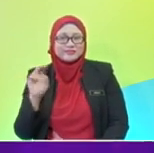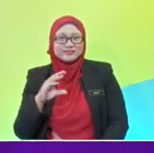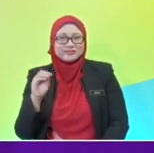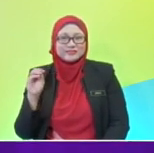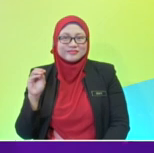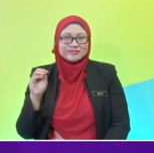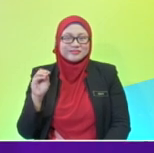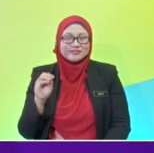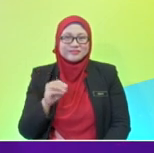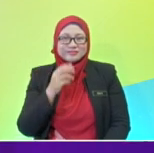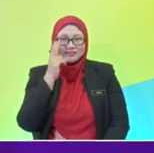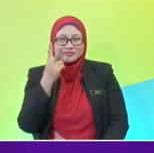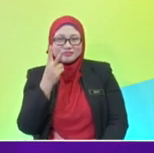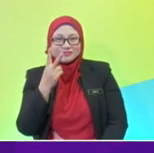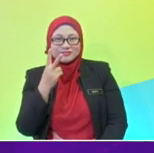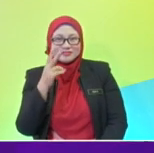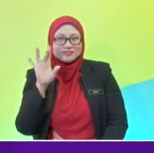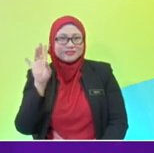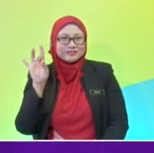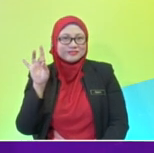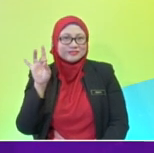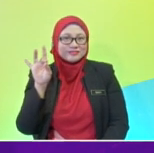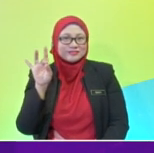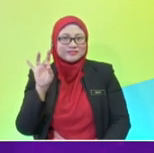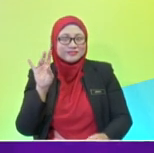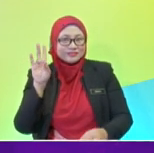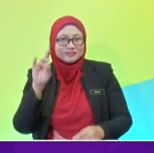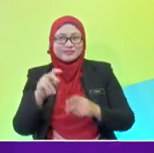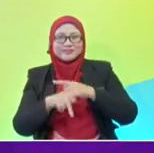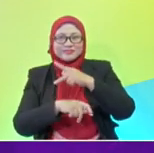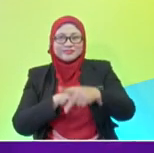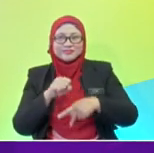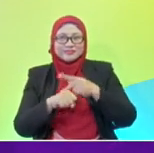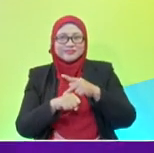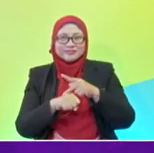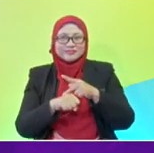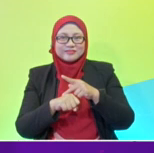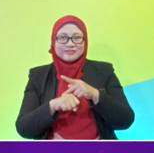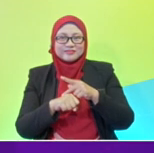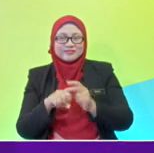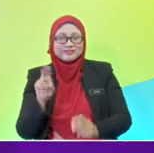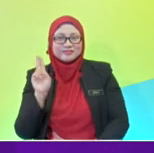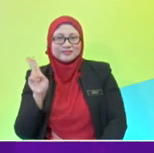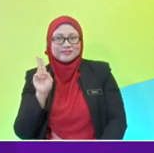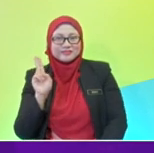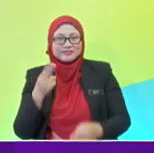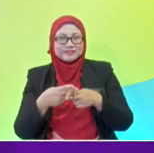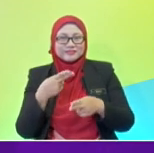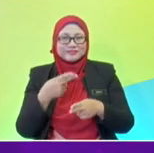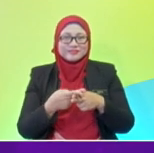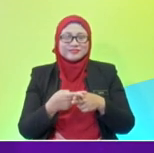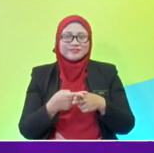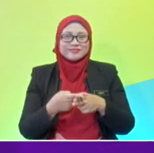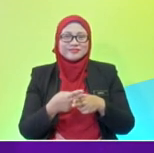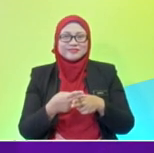at the seven planet from the sun. It's the coldest Uranus. It's the name. Very